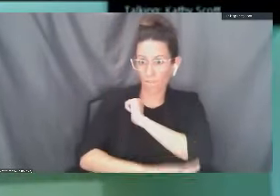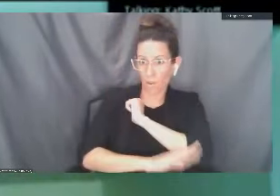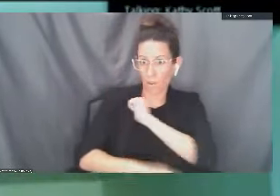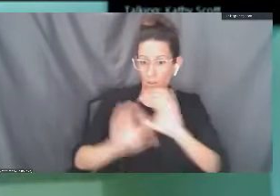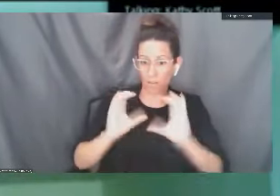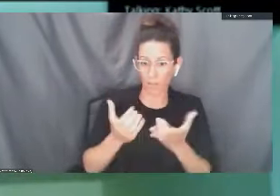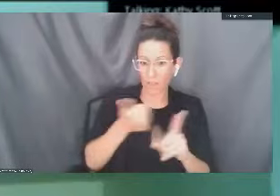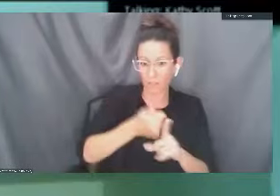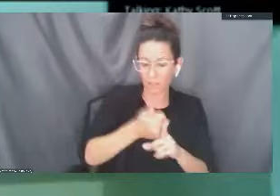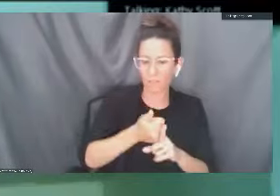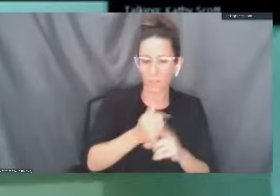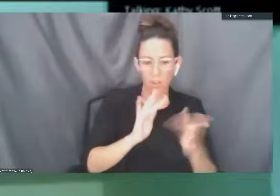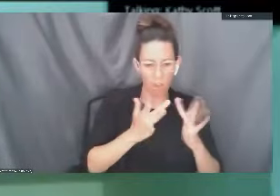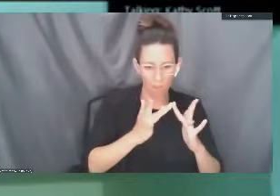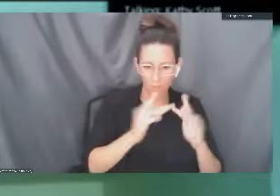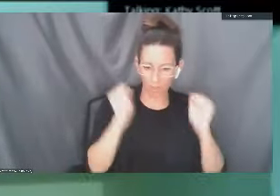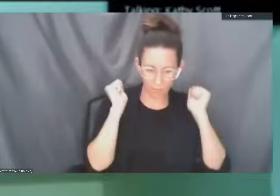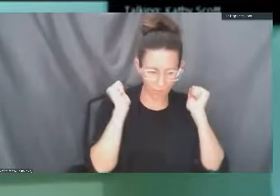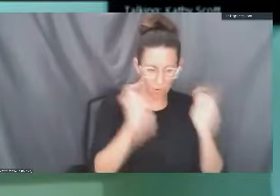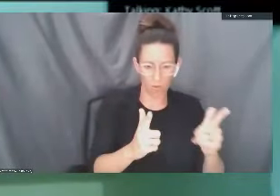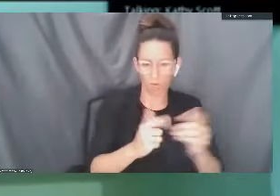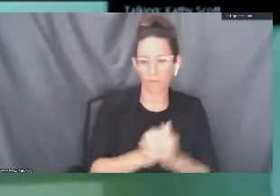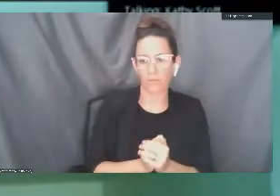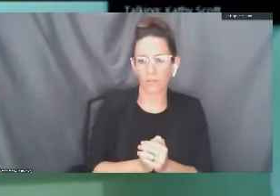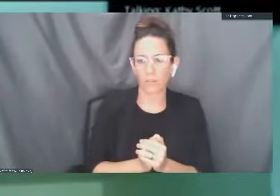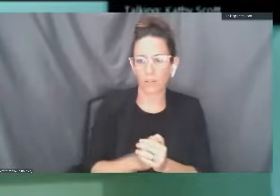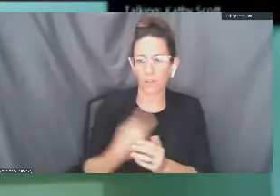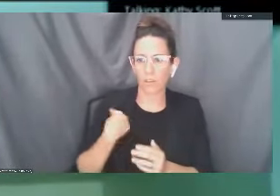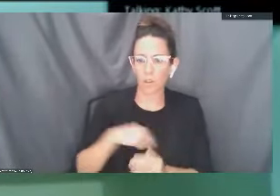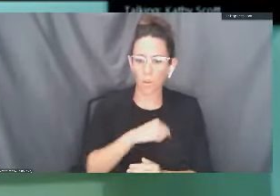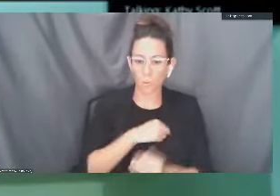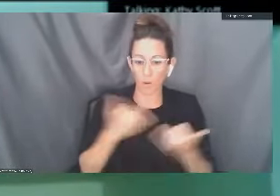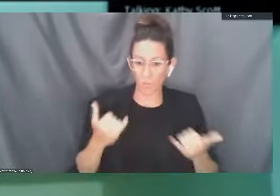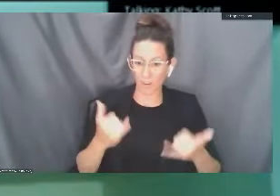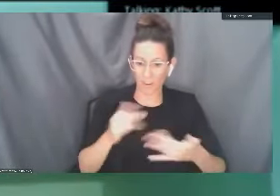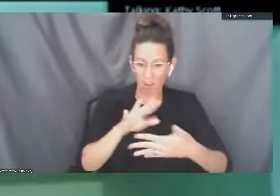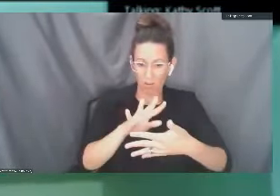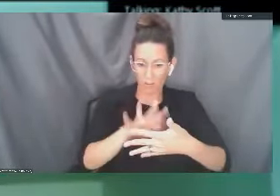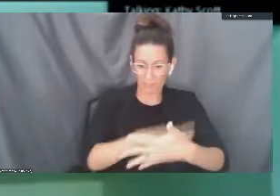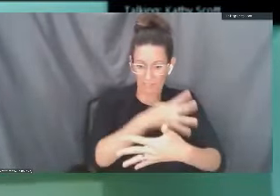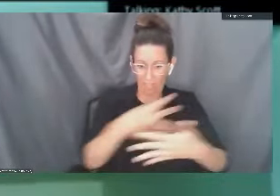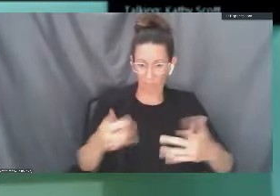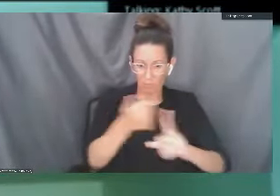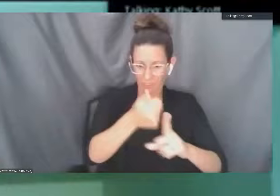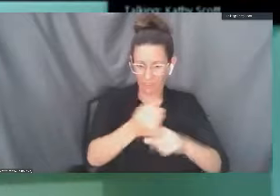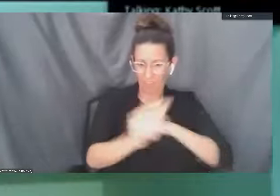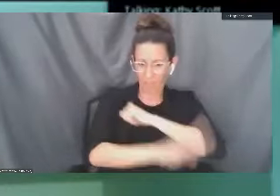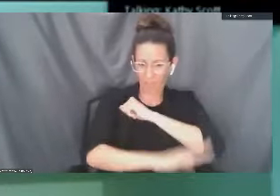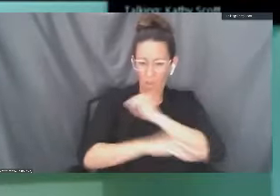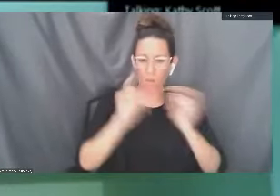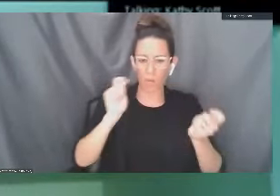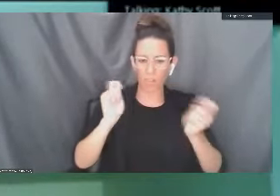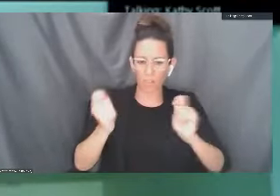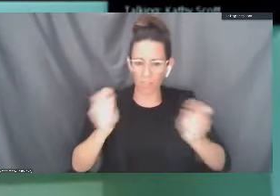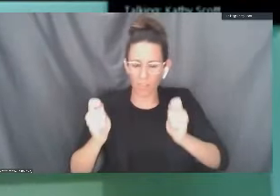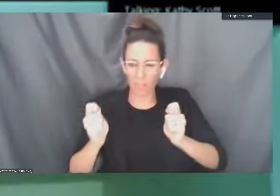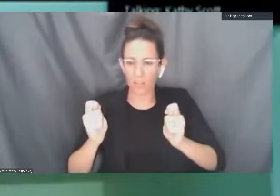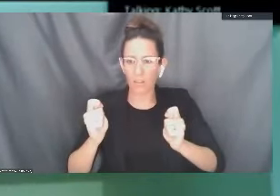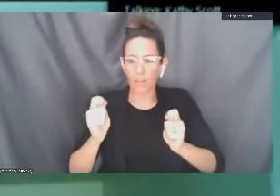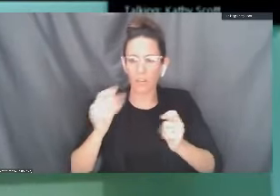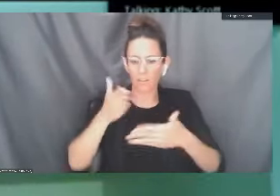President Bynum said. We are currently making changes to the fall schedule, most of which will be done before June 1st.